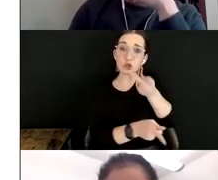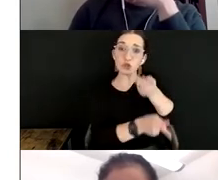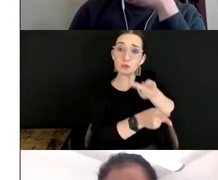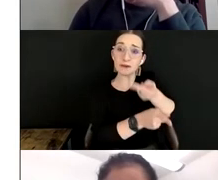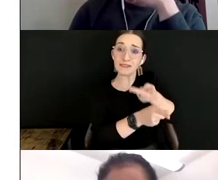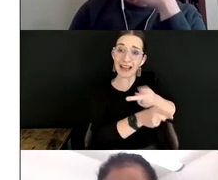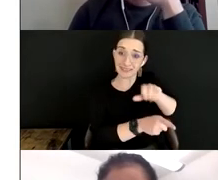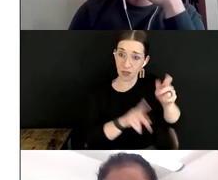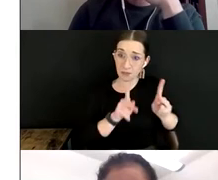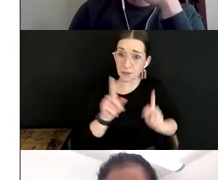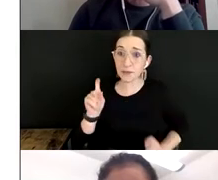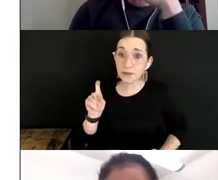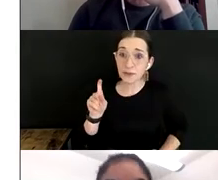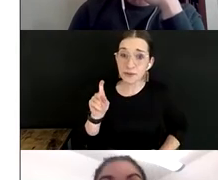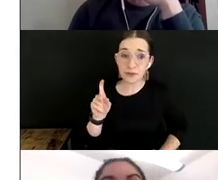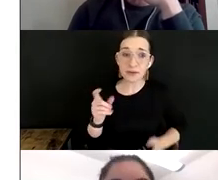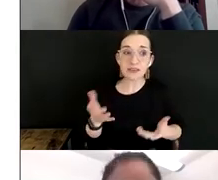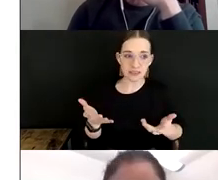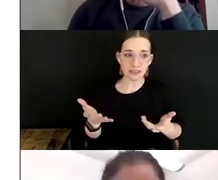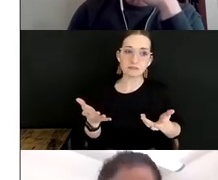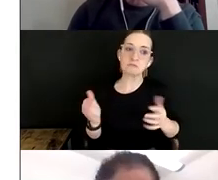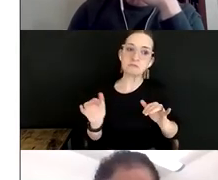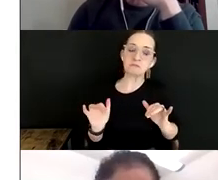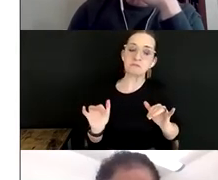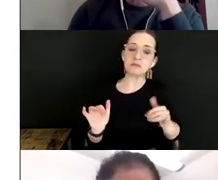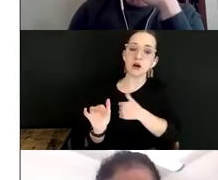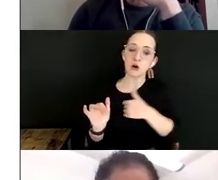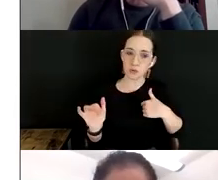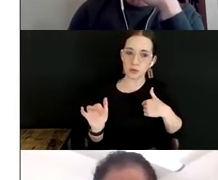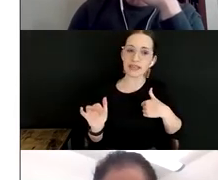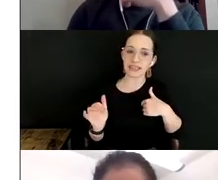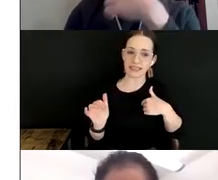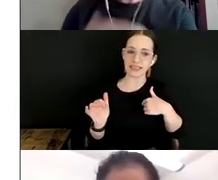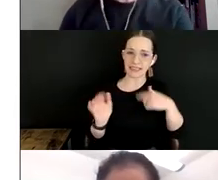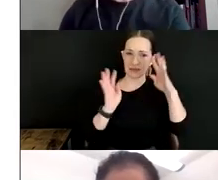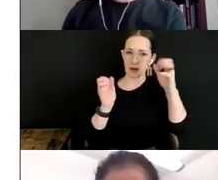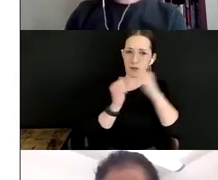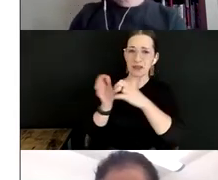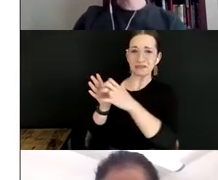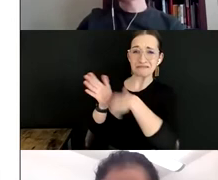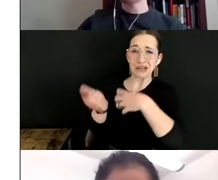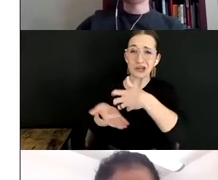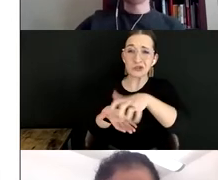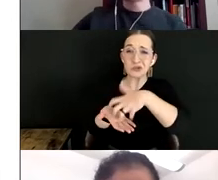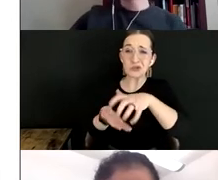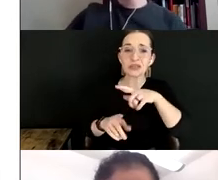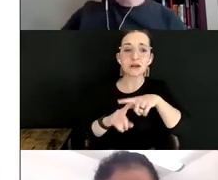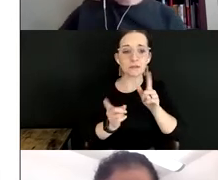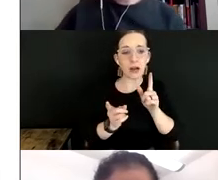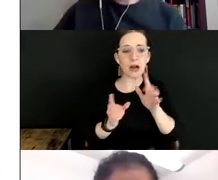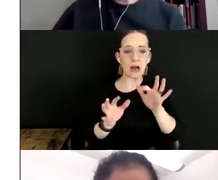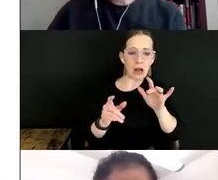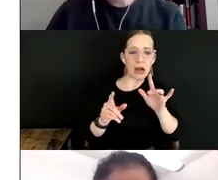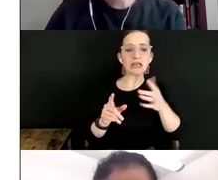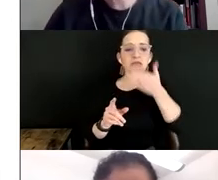And we came up with a crude but carefully smell-tested assertion based